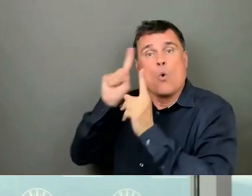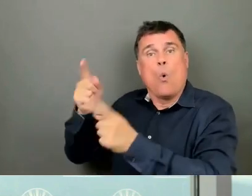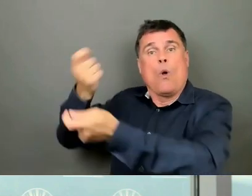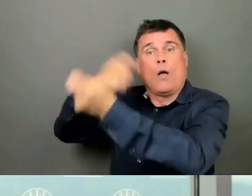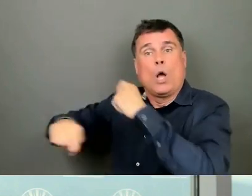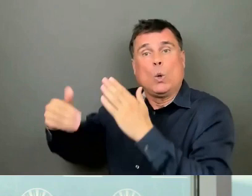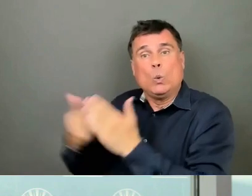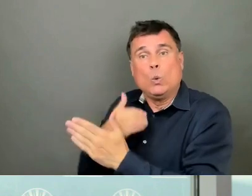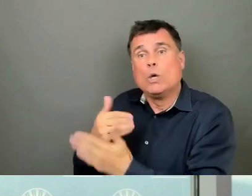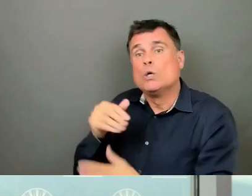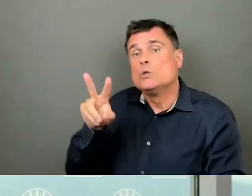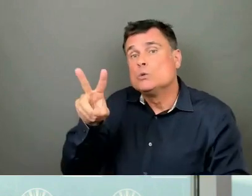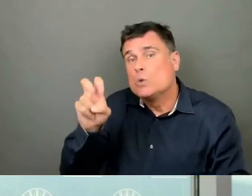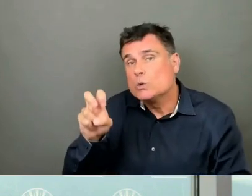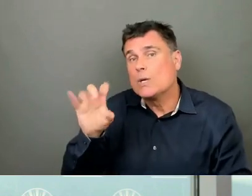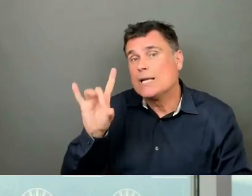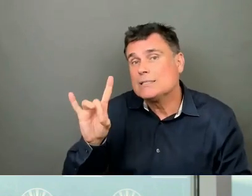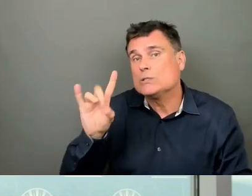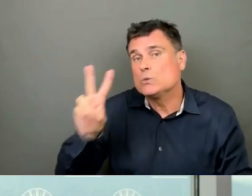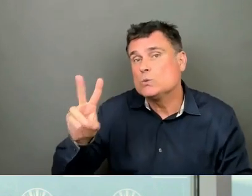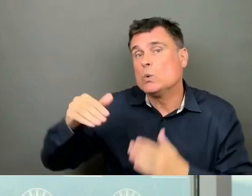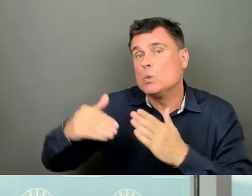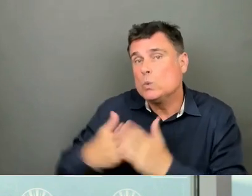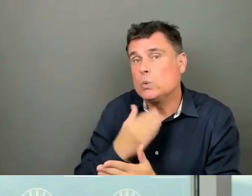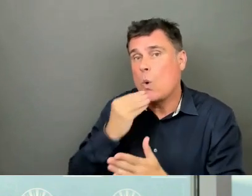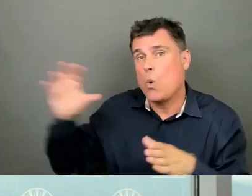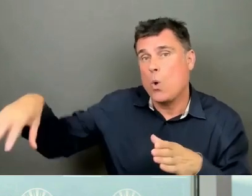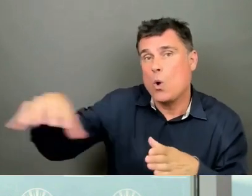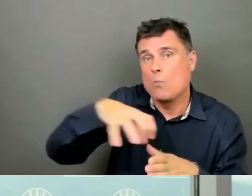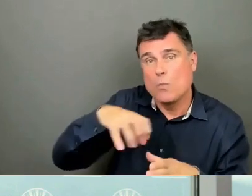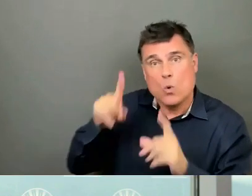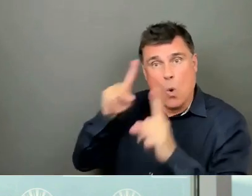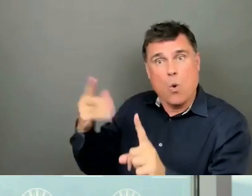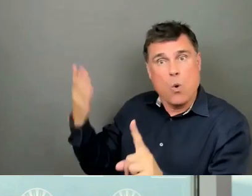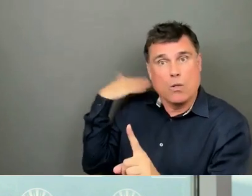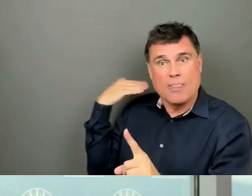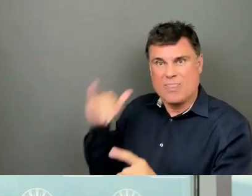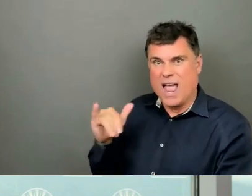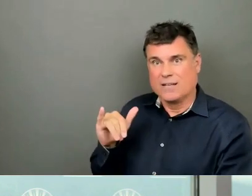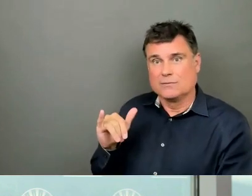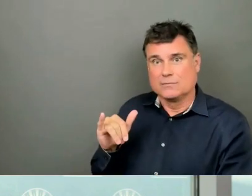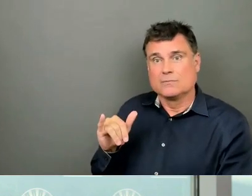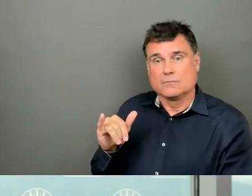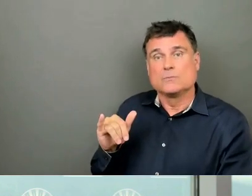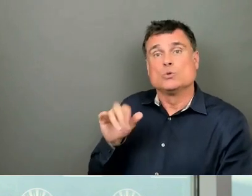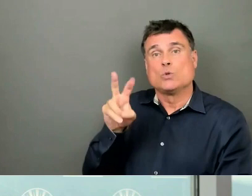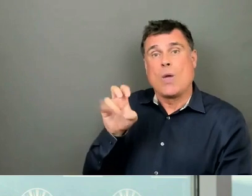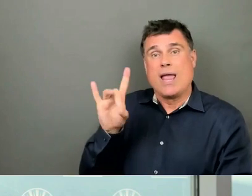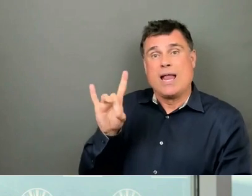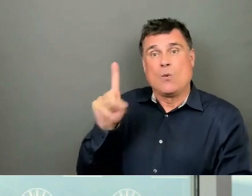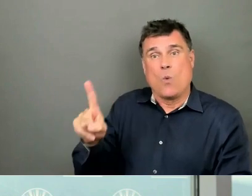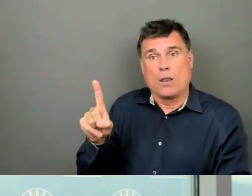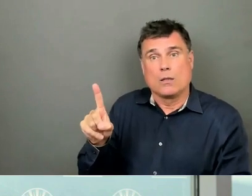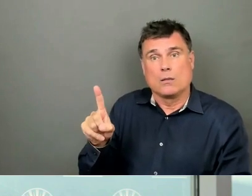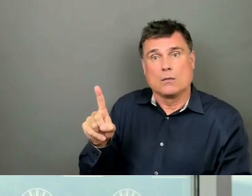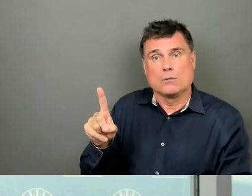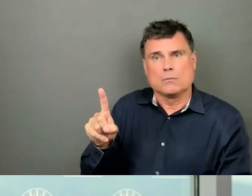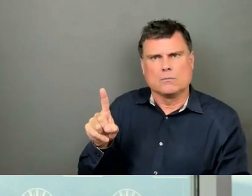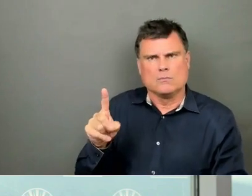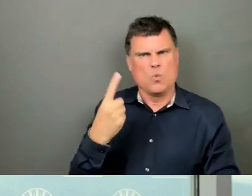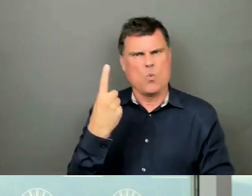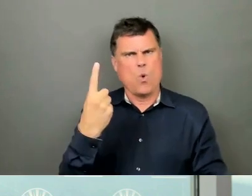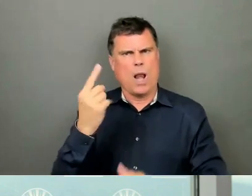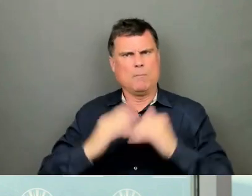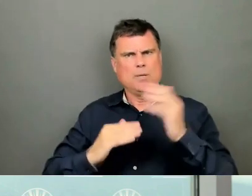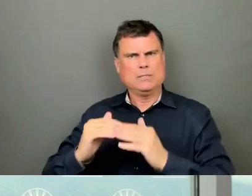282 new units on the site. Of those 282 new units, one building is complete, one